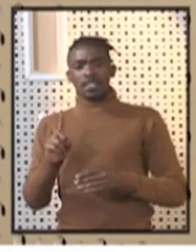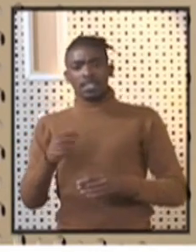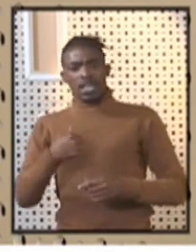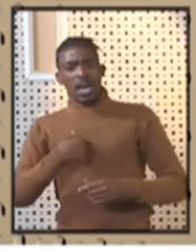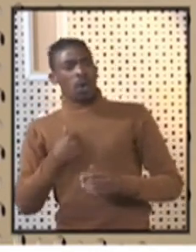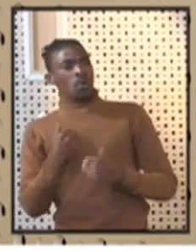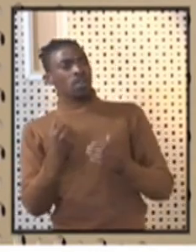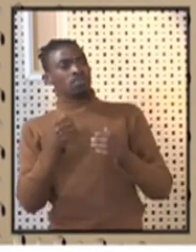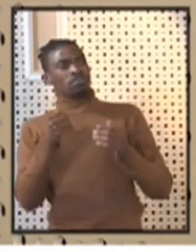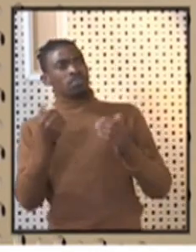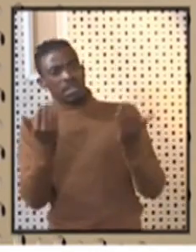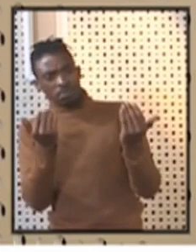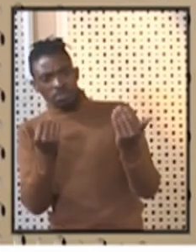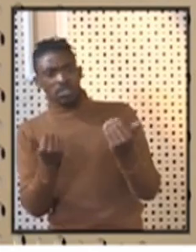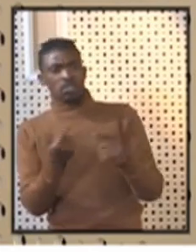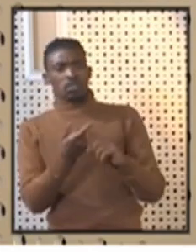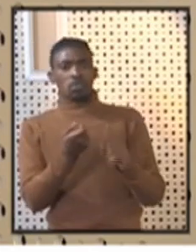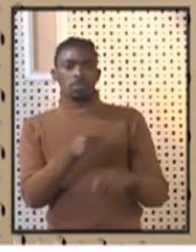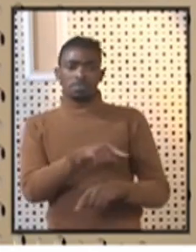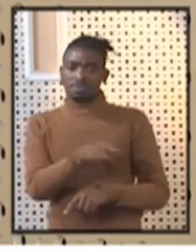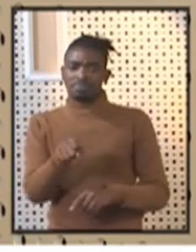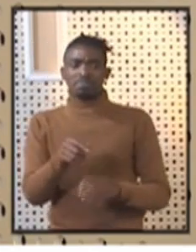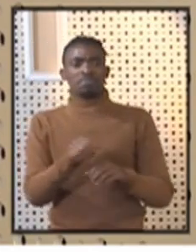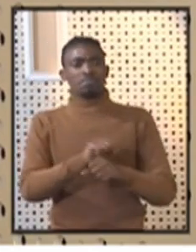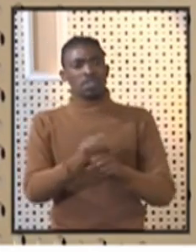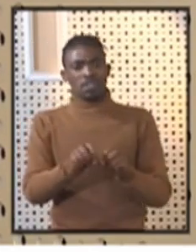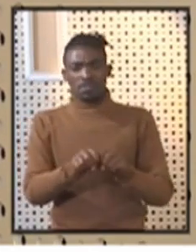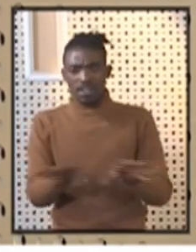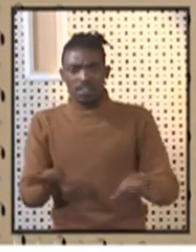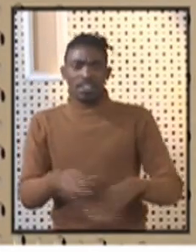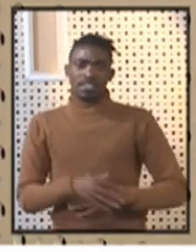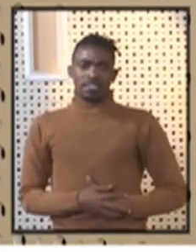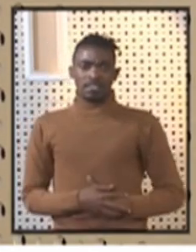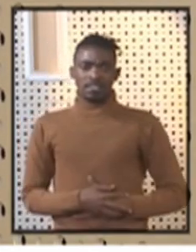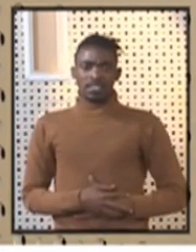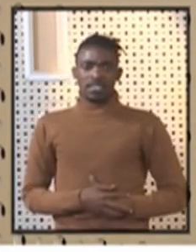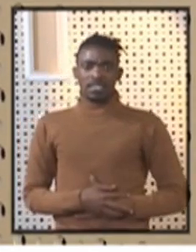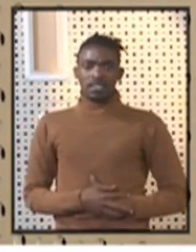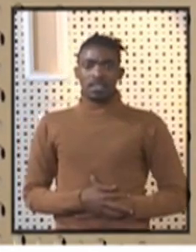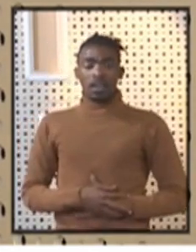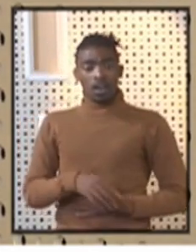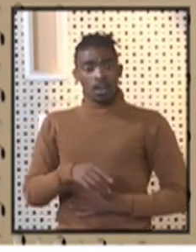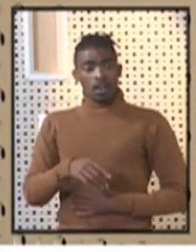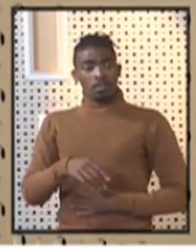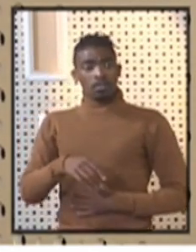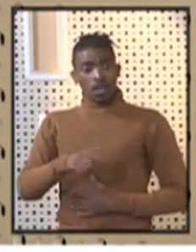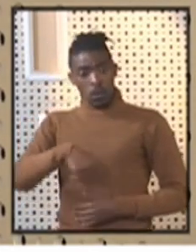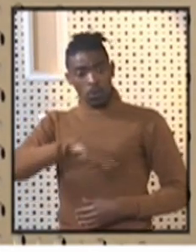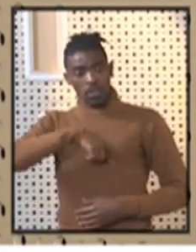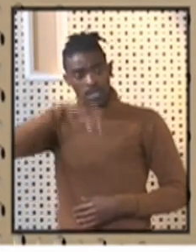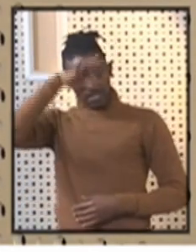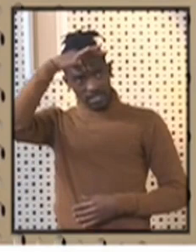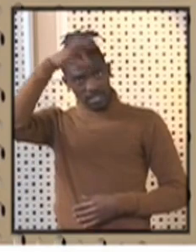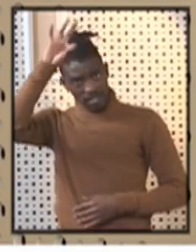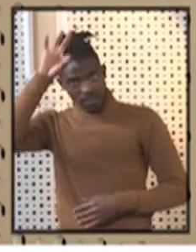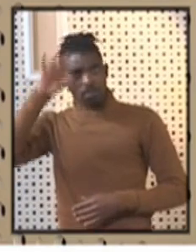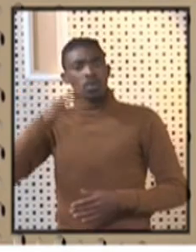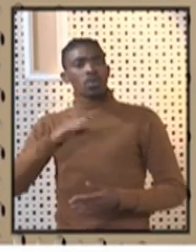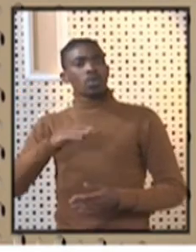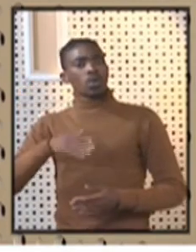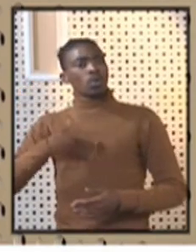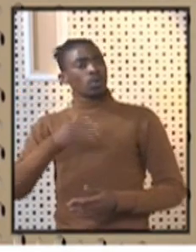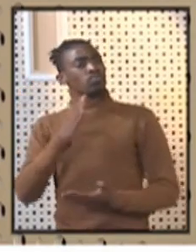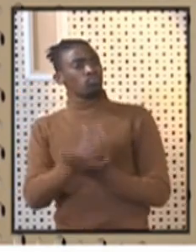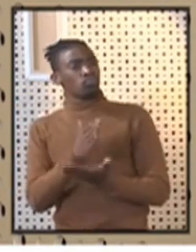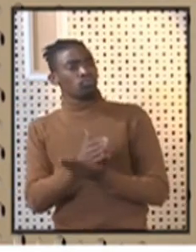got ourselves into trouble. So we'd want to stay away from predicting when will the borders open. But rely